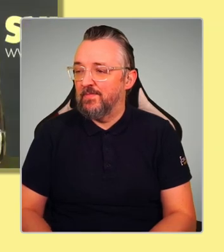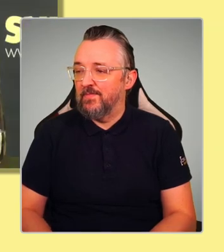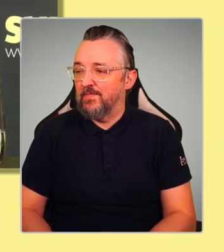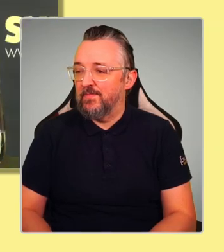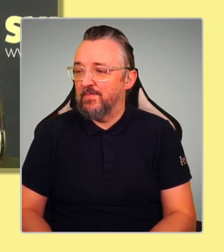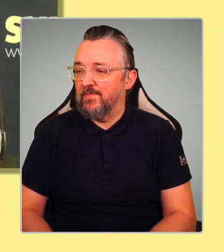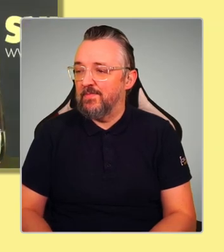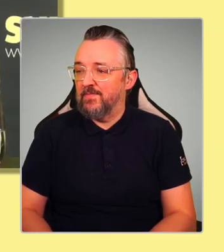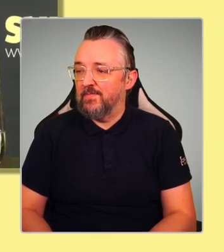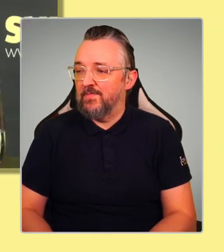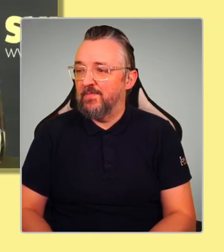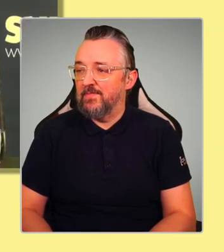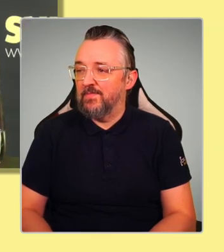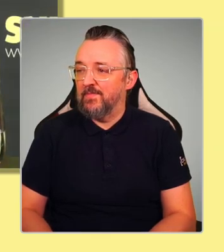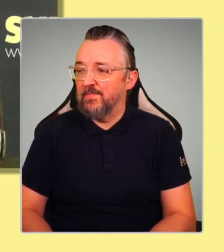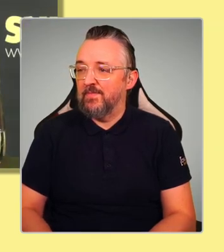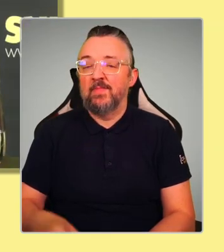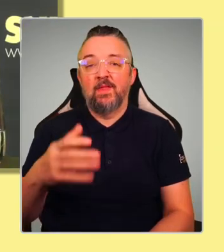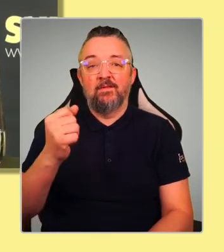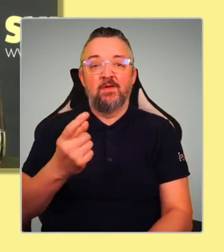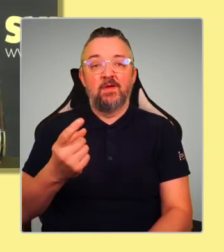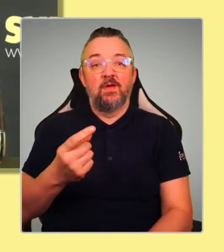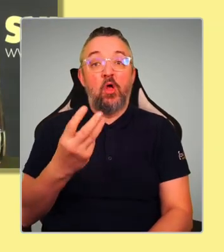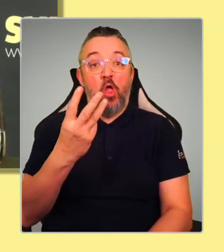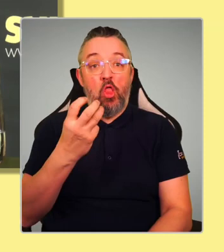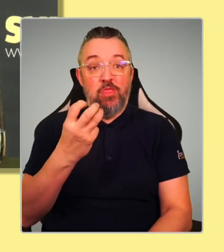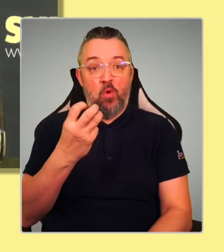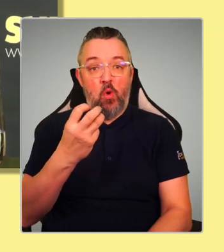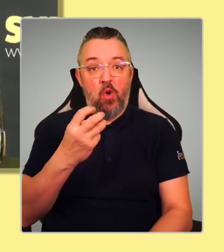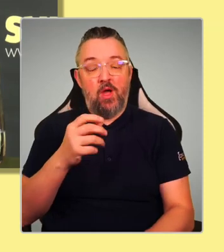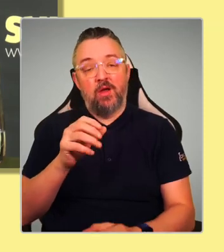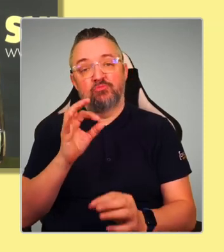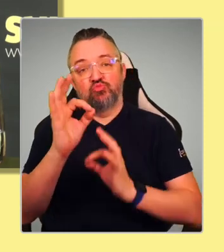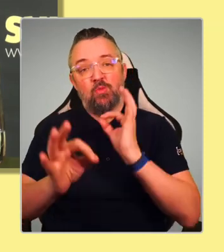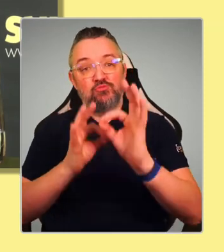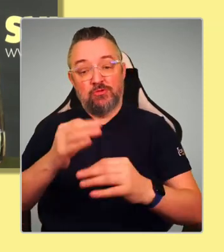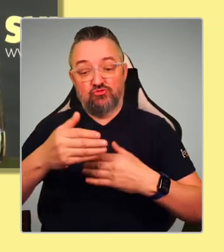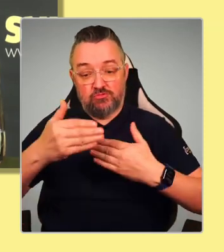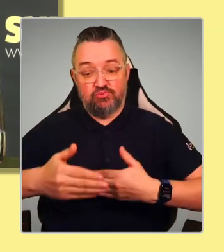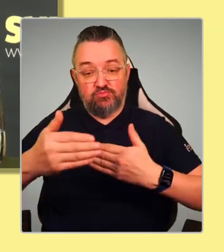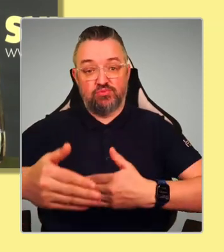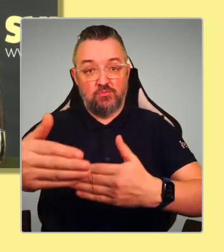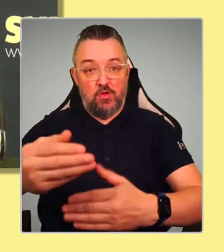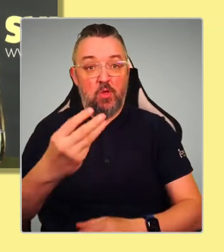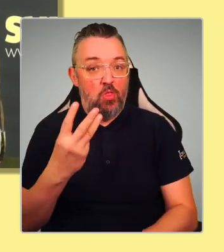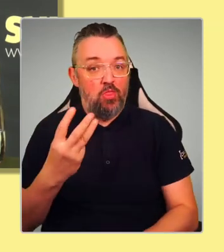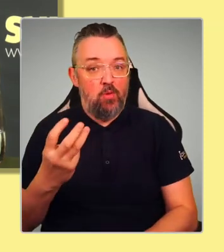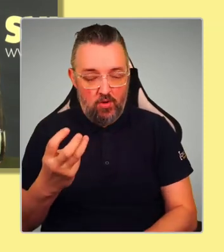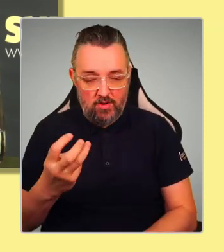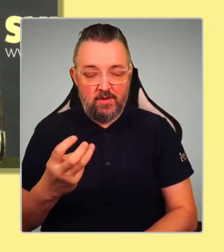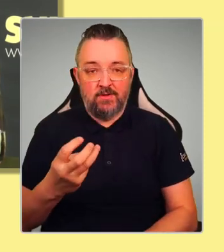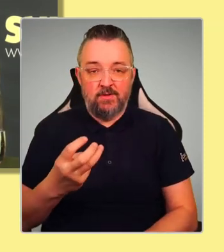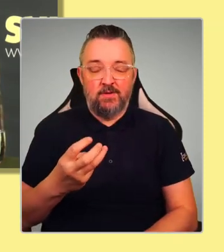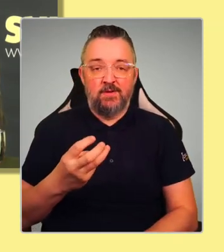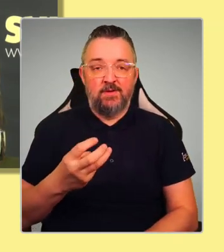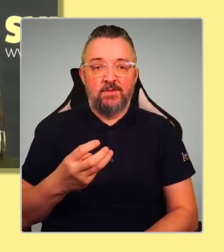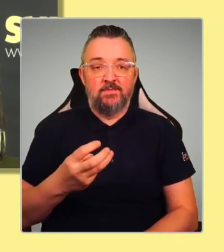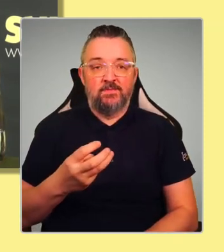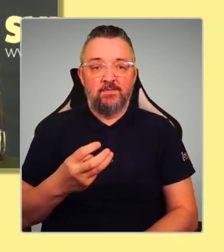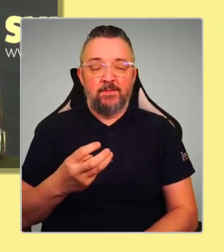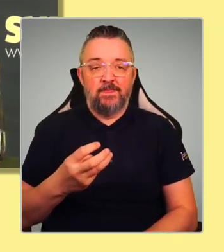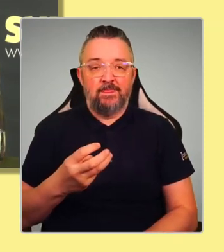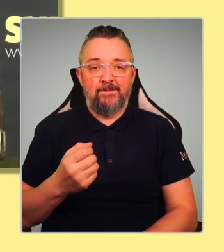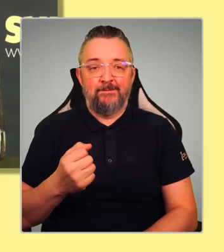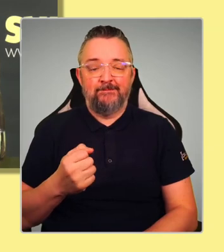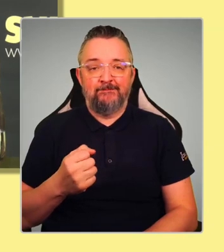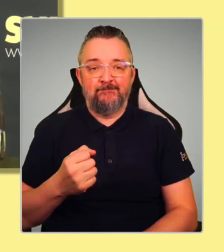We've got three more hustings in this leadership election campaign. Next